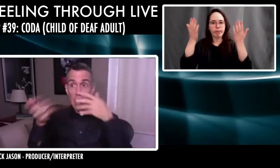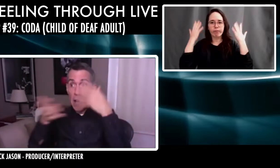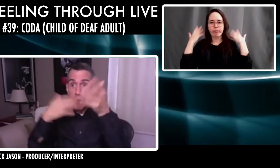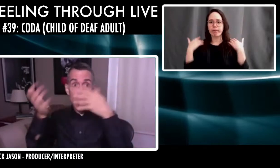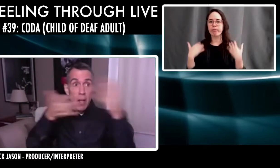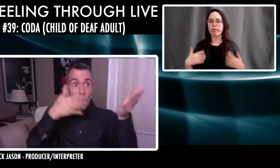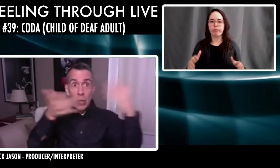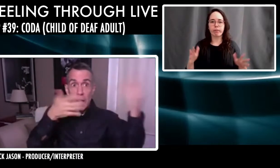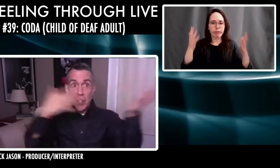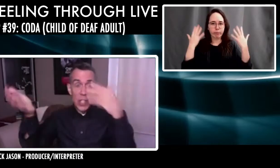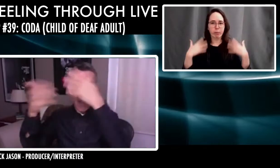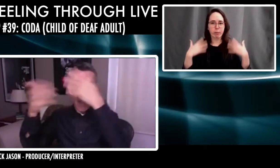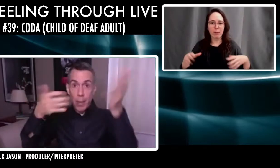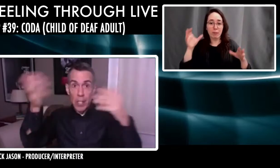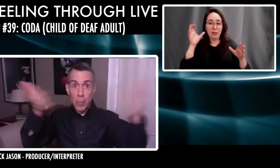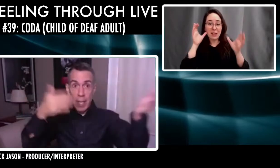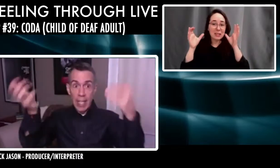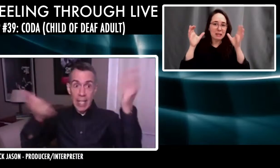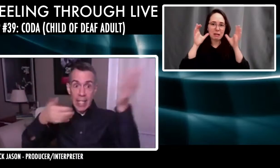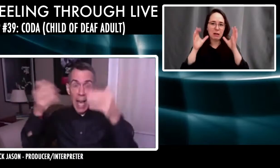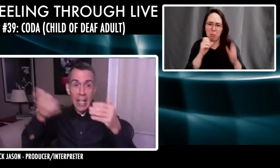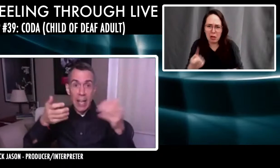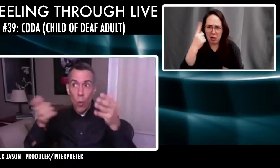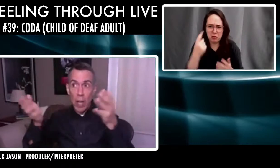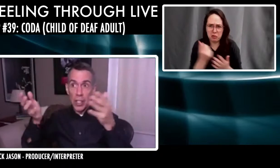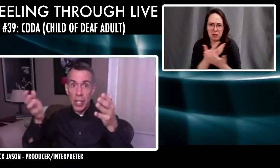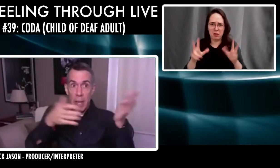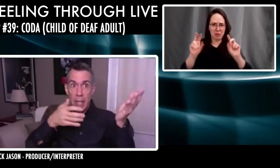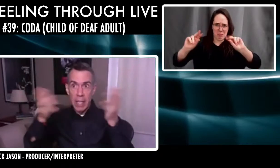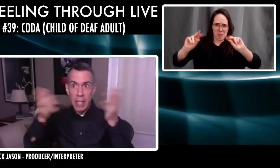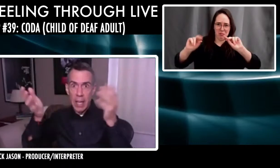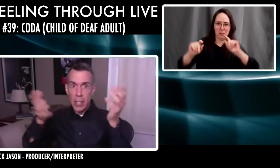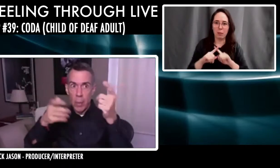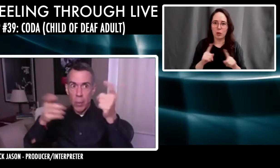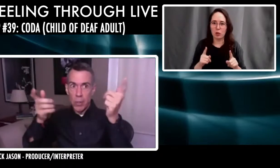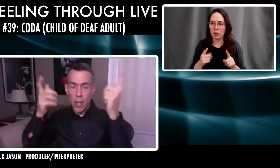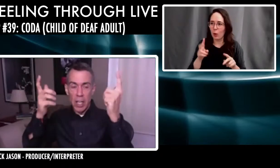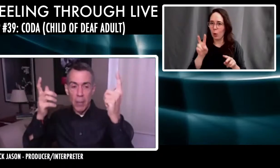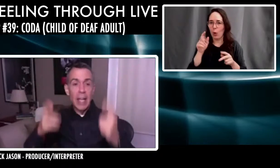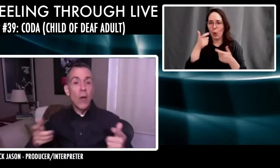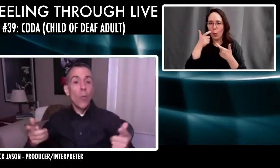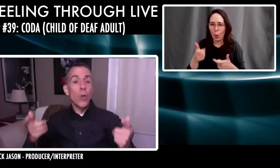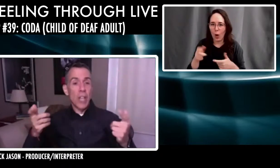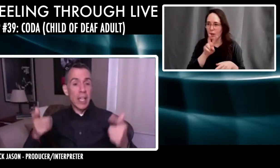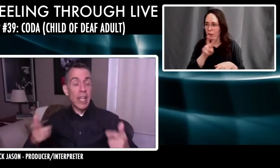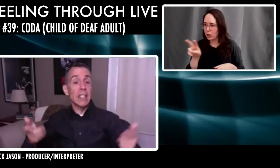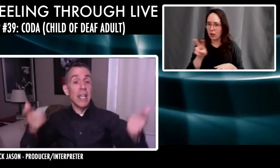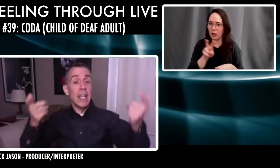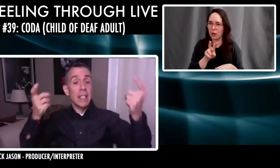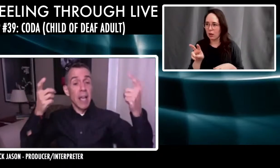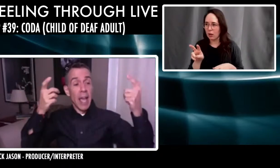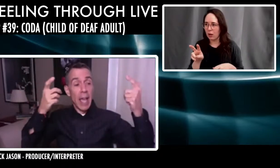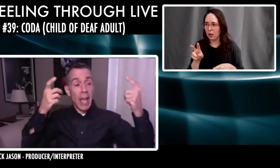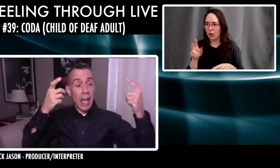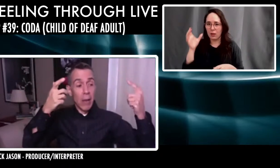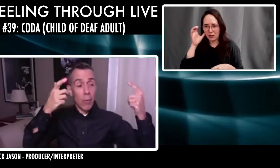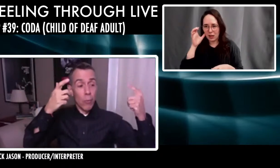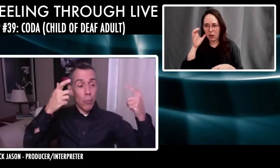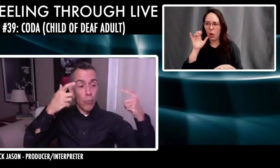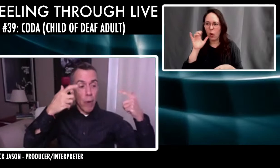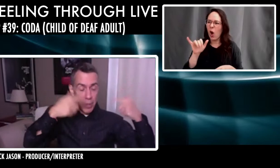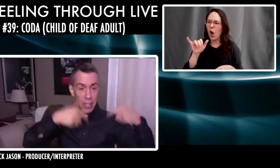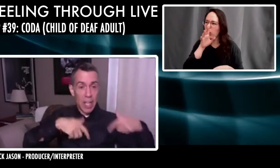just loved listening to everybody speaking in Italian and watching and making a connection about what they're talking about, which I guess is a